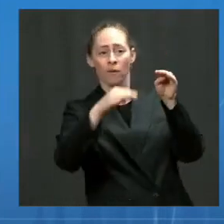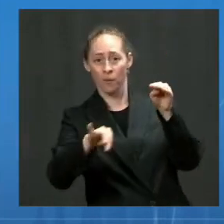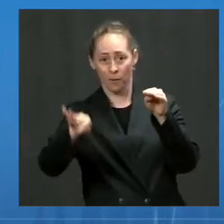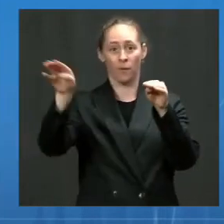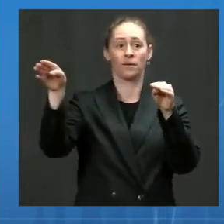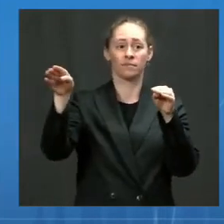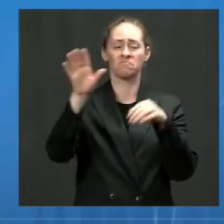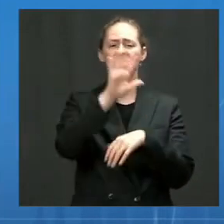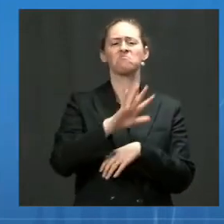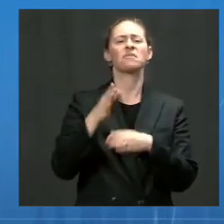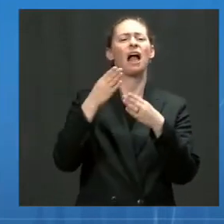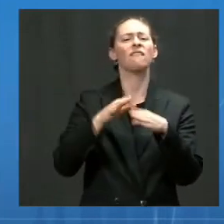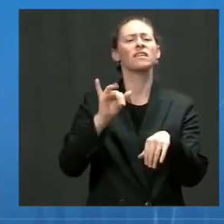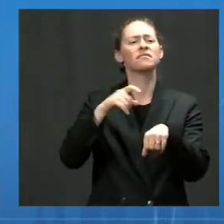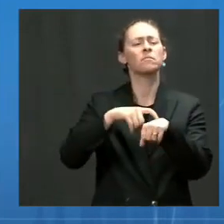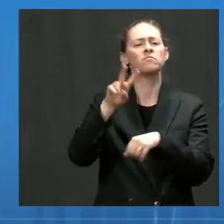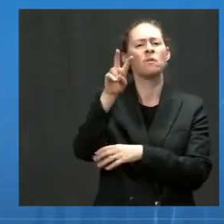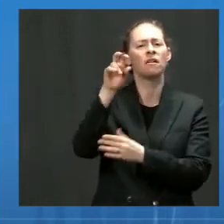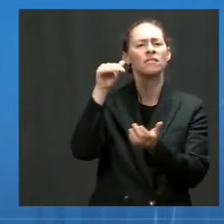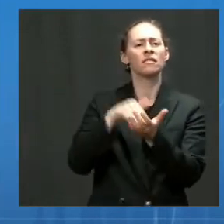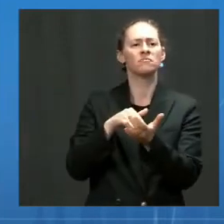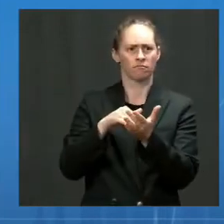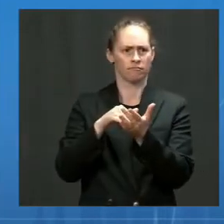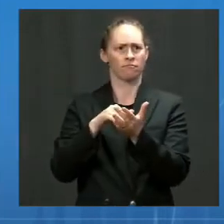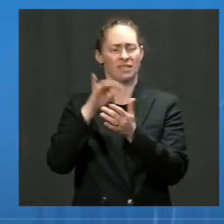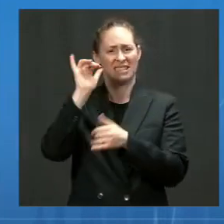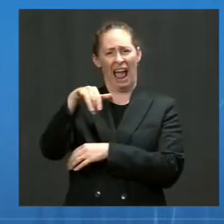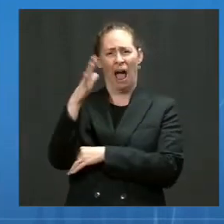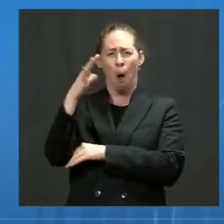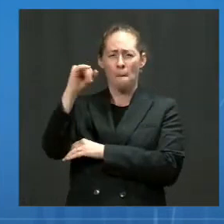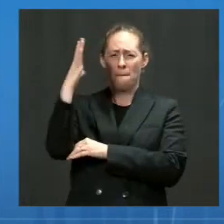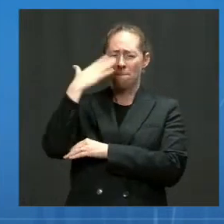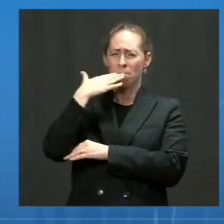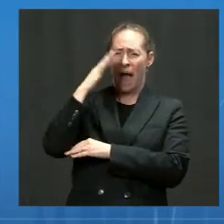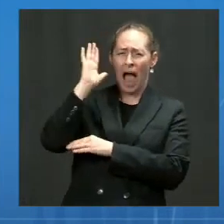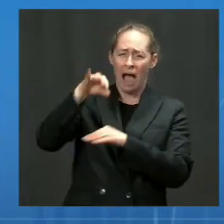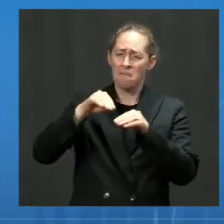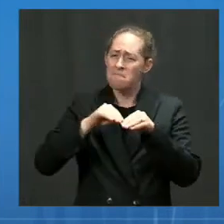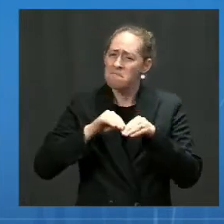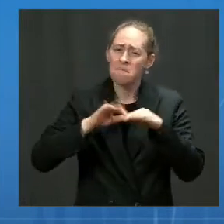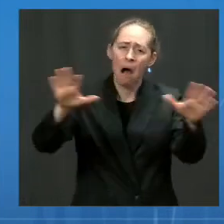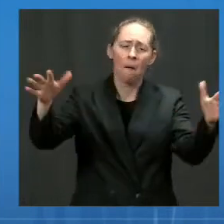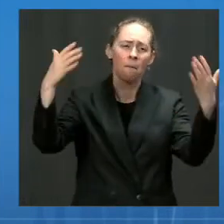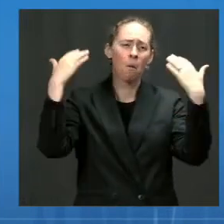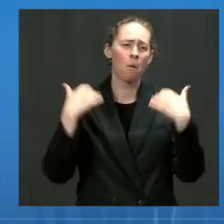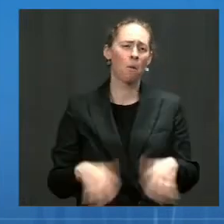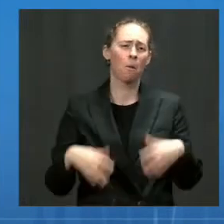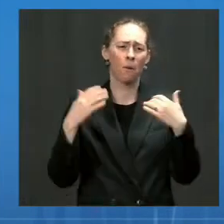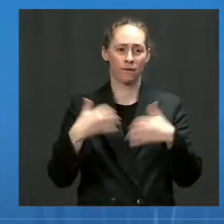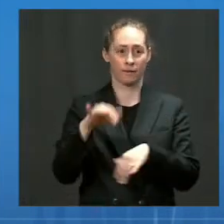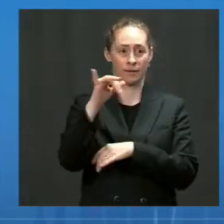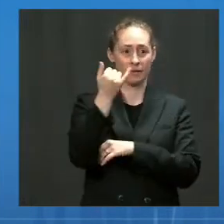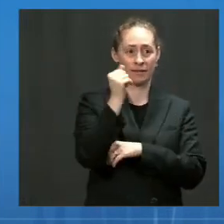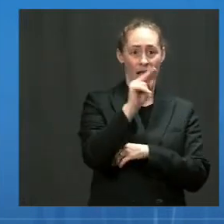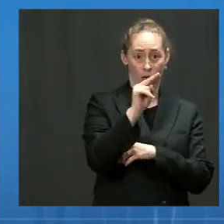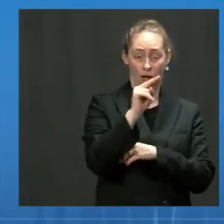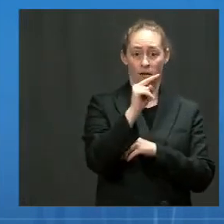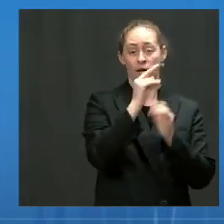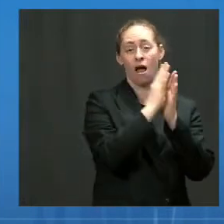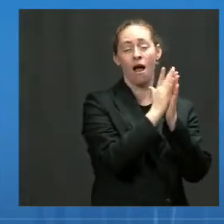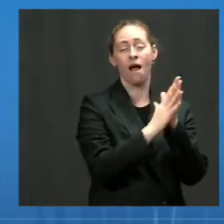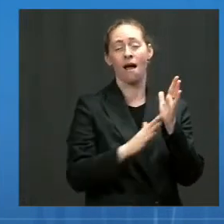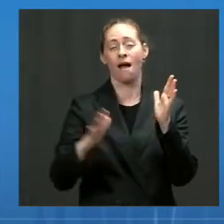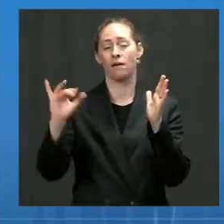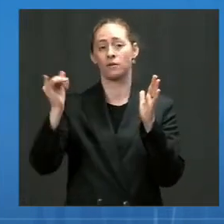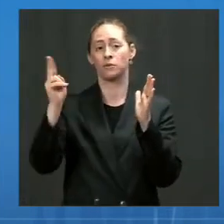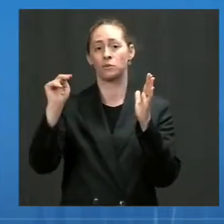The entire country was in a high level of transmission. You can see that from January to June, as you move from left to right on